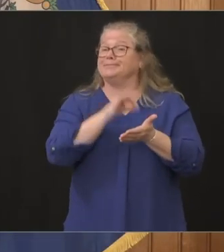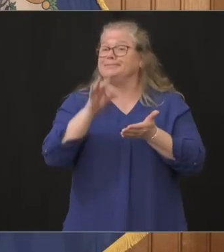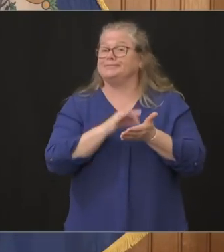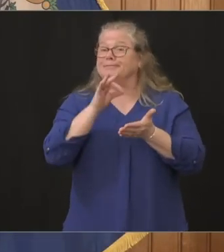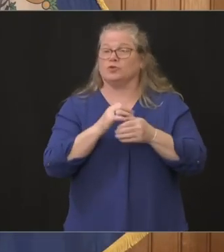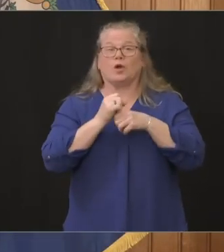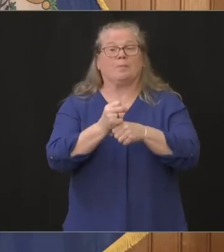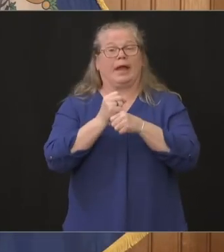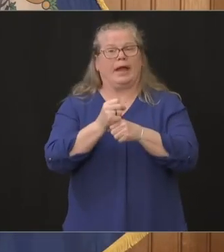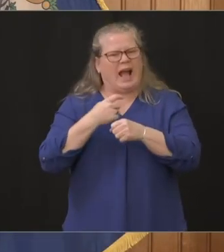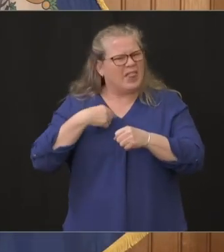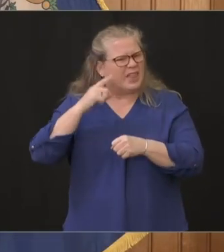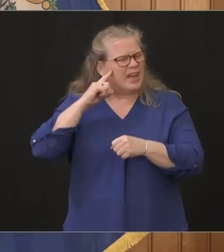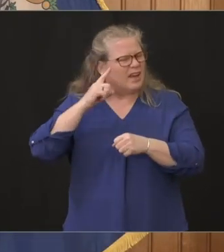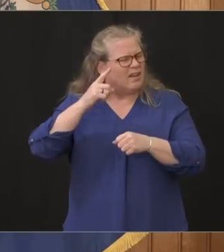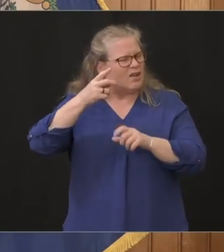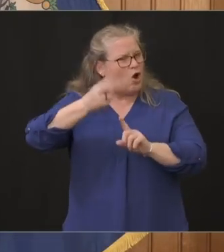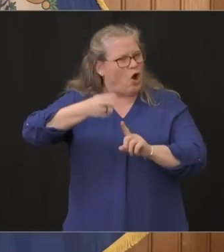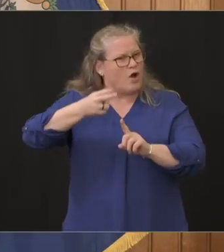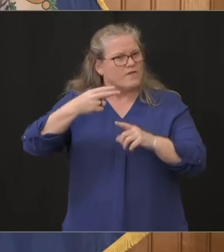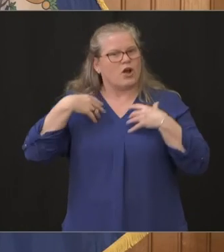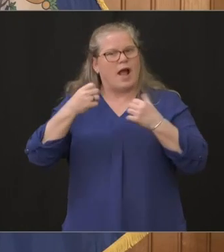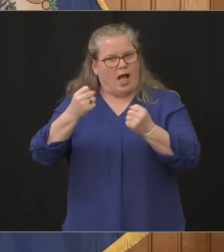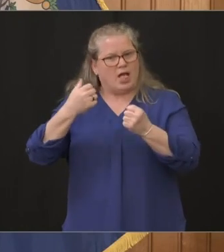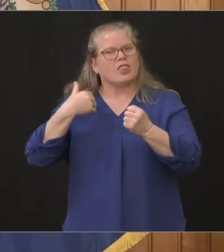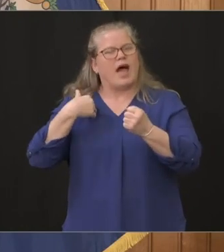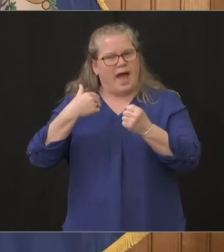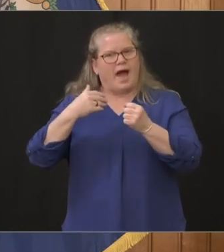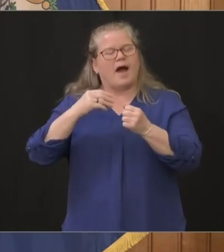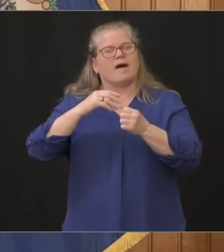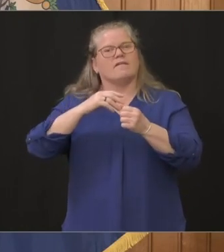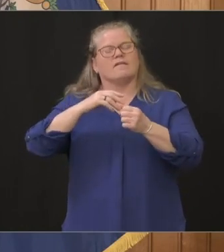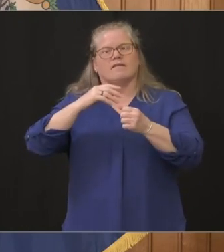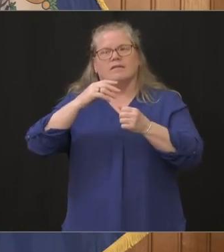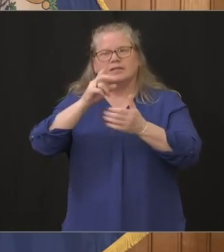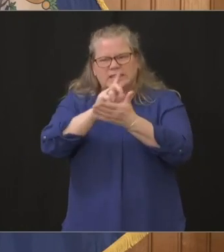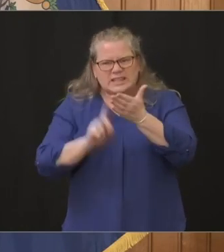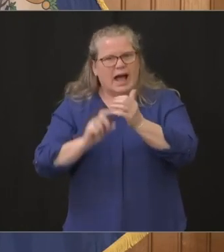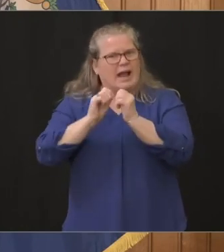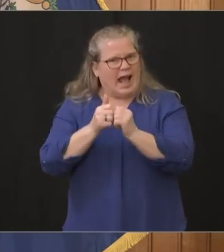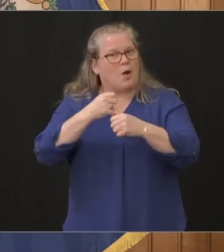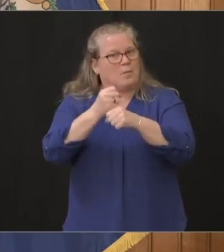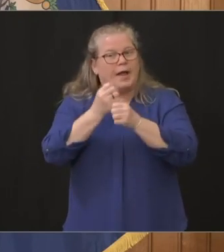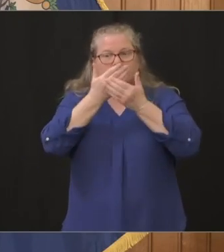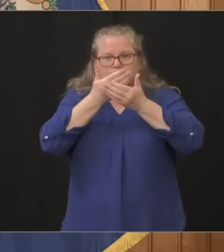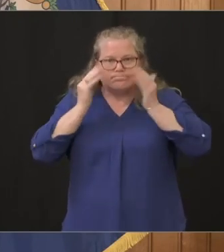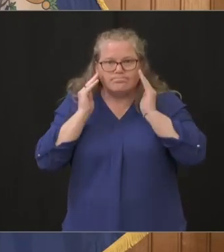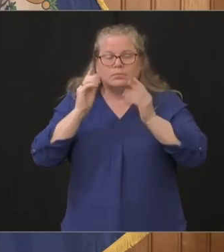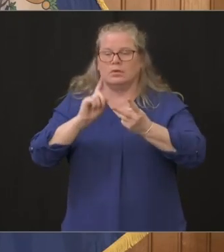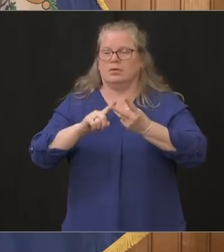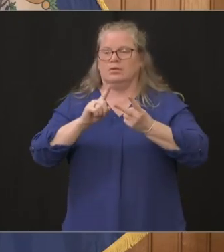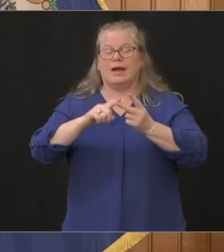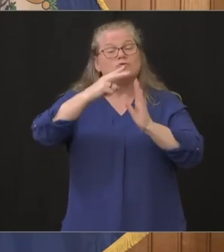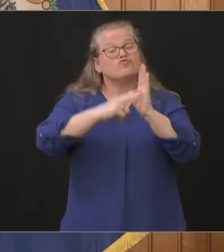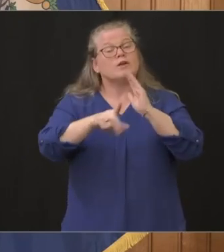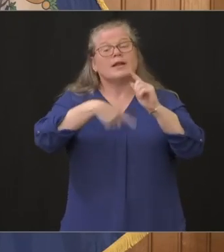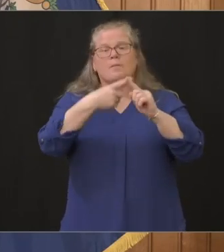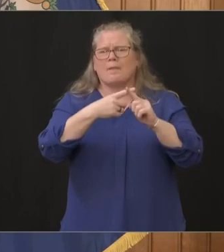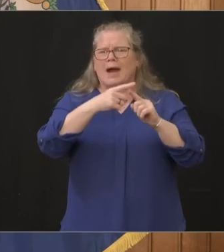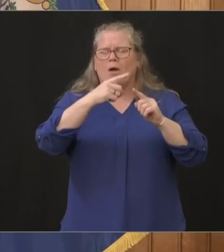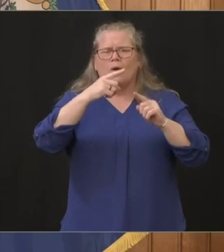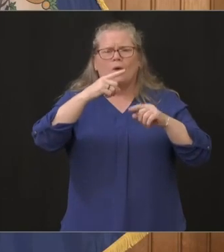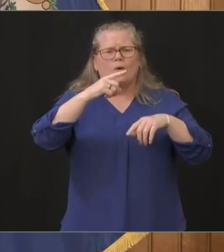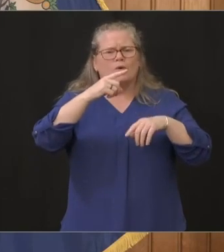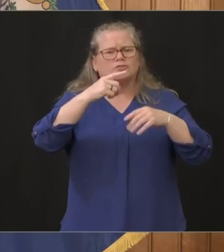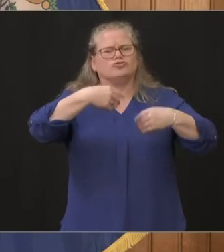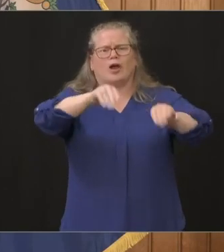spec Jeff if I'm not mistaken I was reading about custom shop in Glastonbury and they used to do a window treatments whatever they are